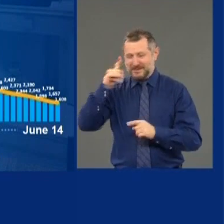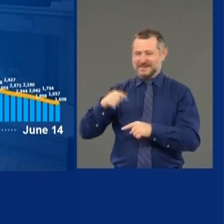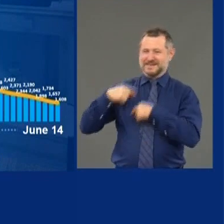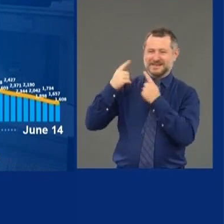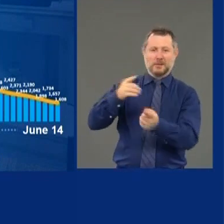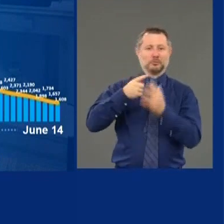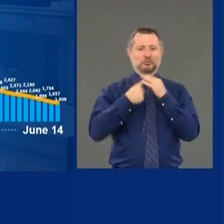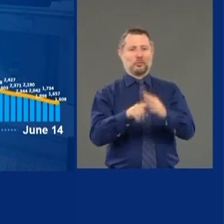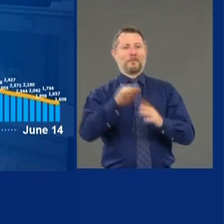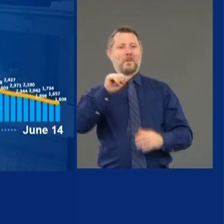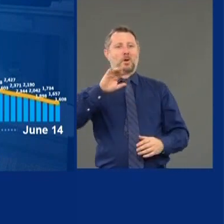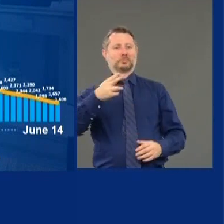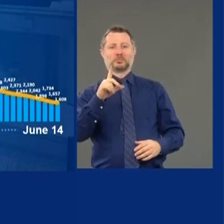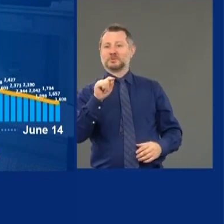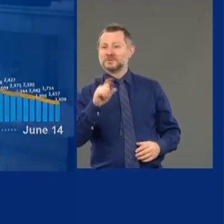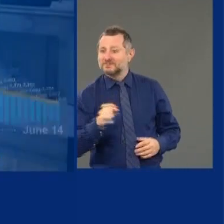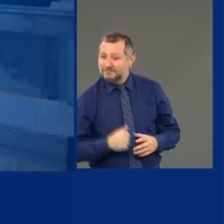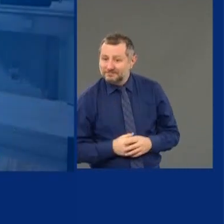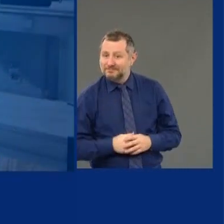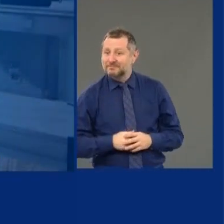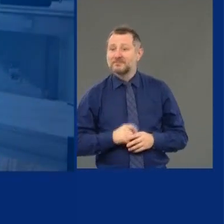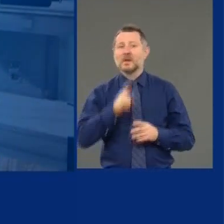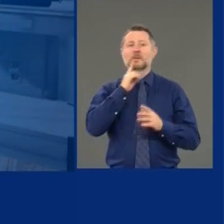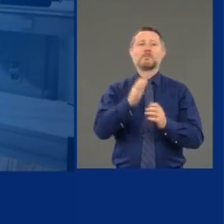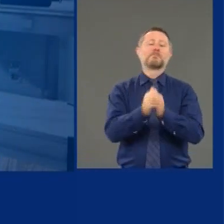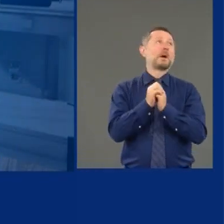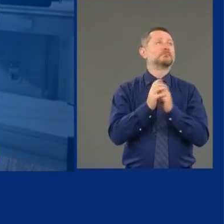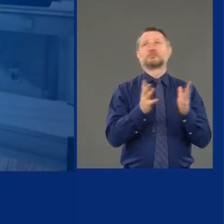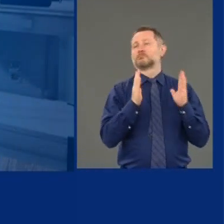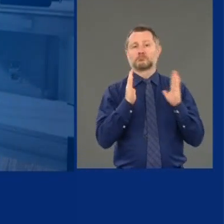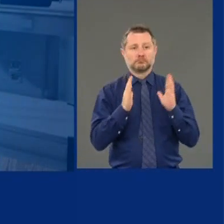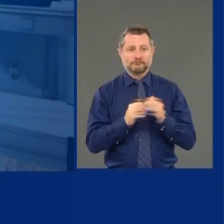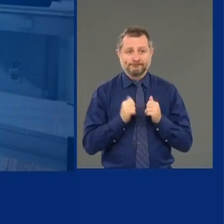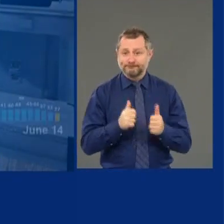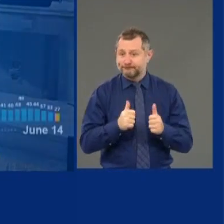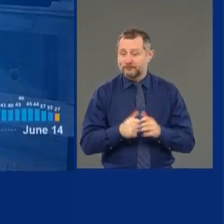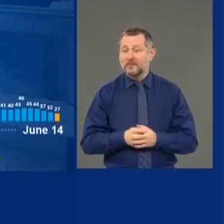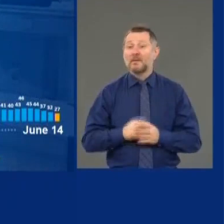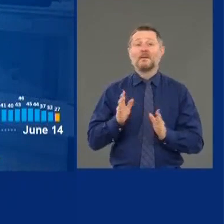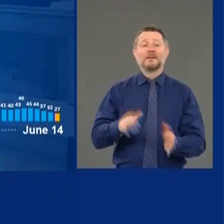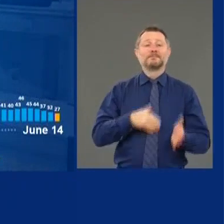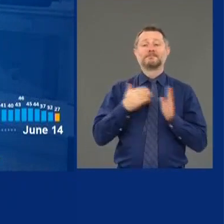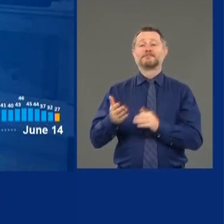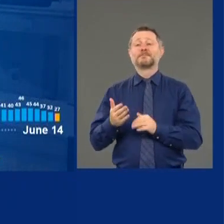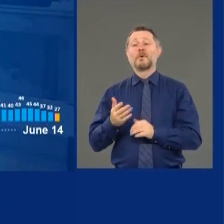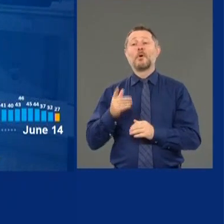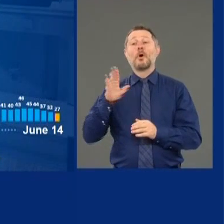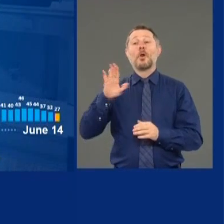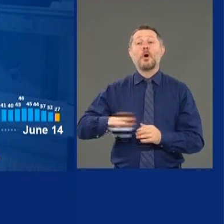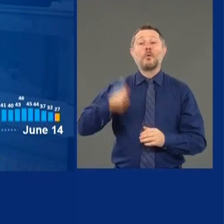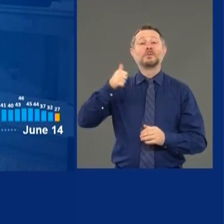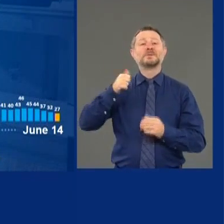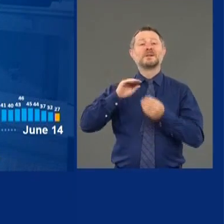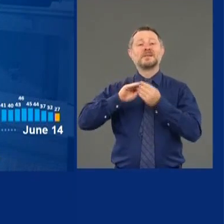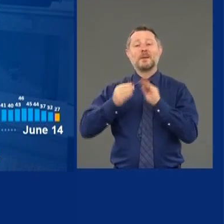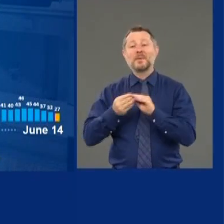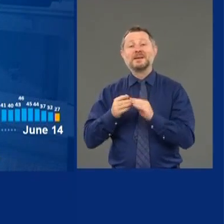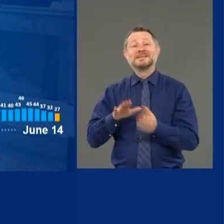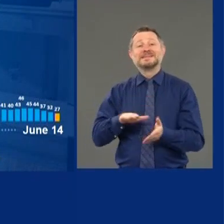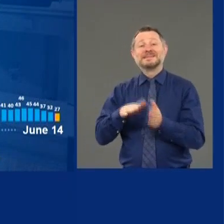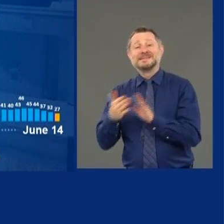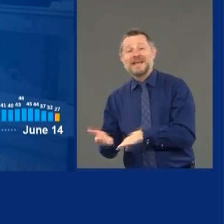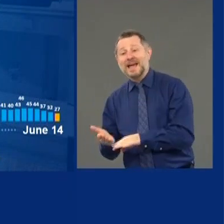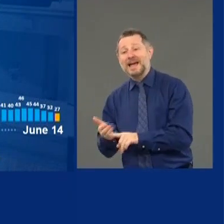started. Amen. The lowest number of deaths